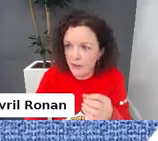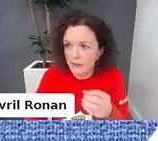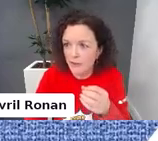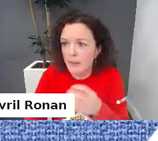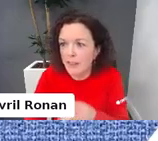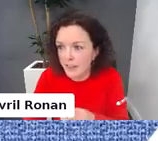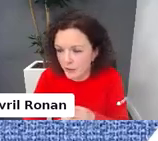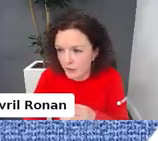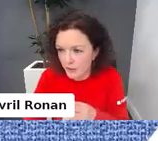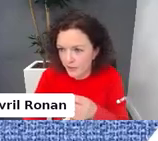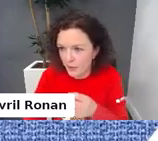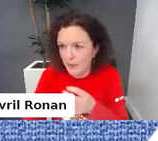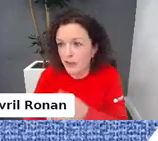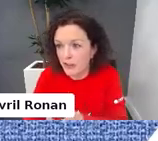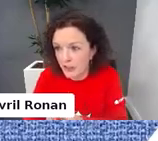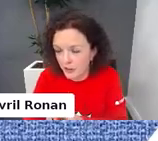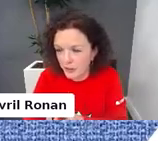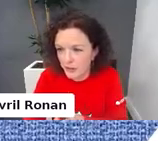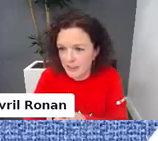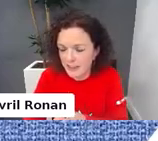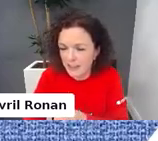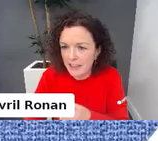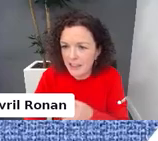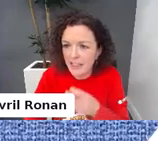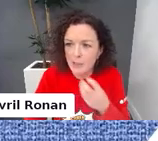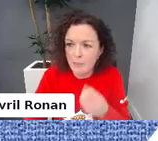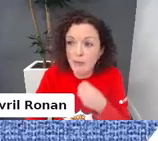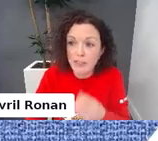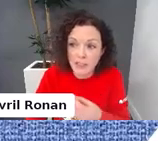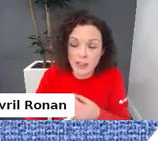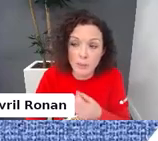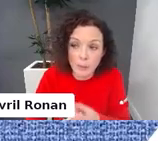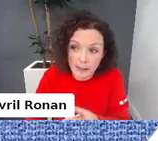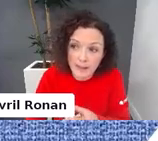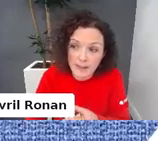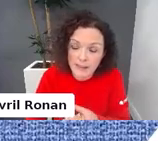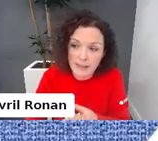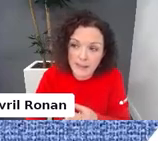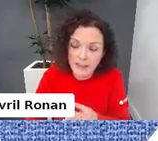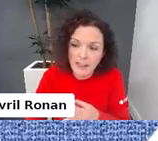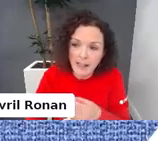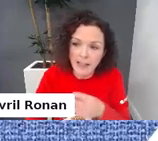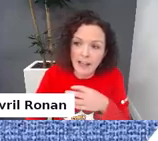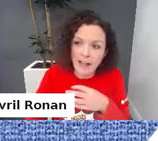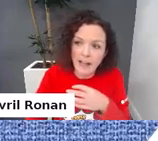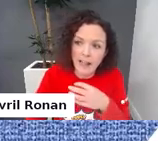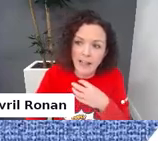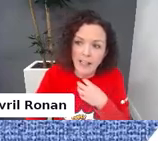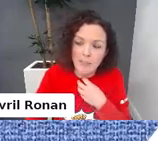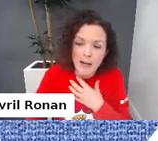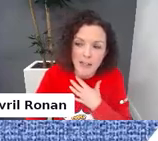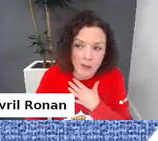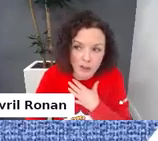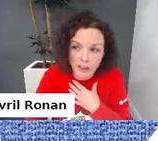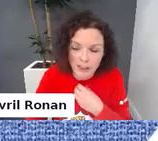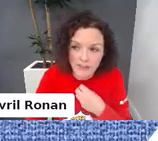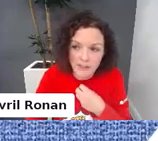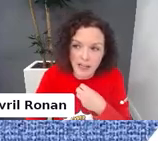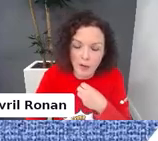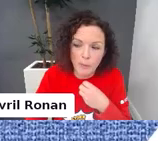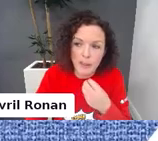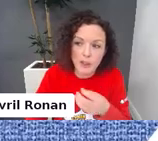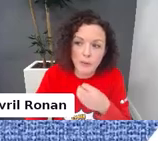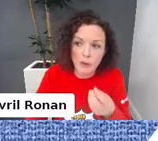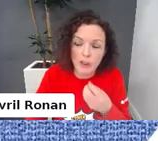my five year old, for my nine year old, for my 13 year old. It's about digital wellness and it's part of all our